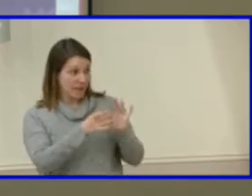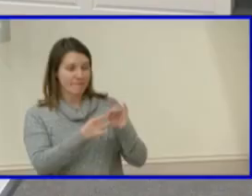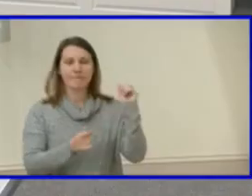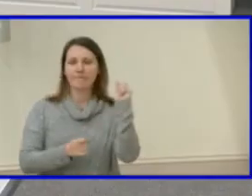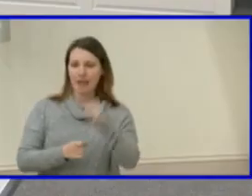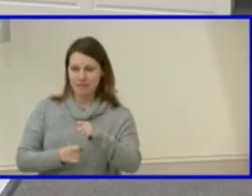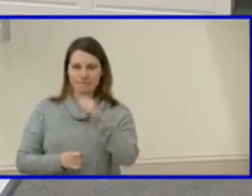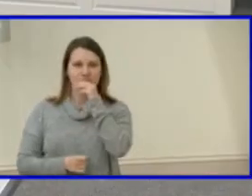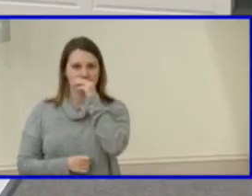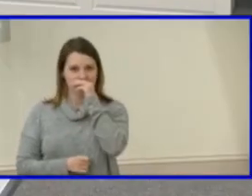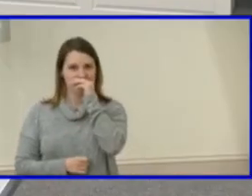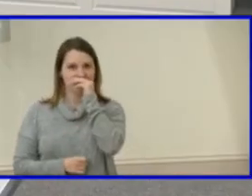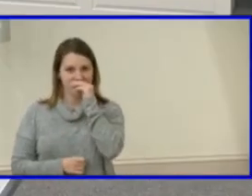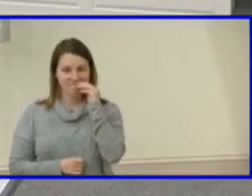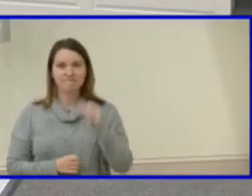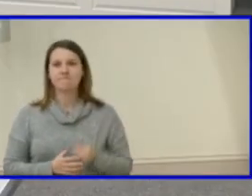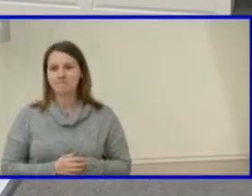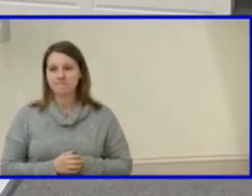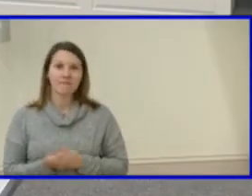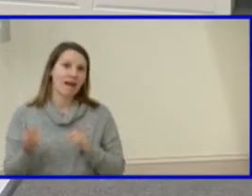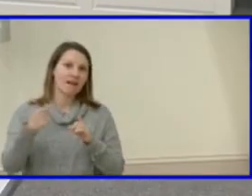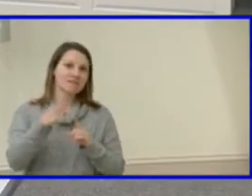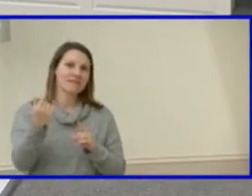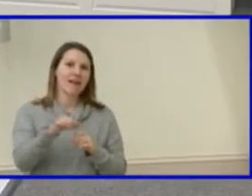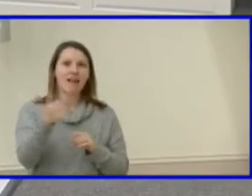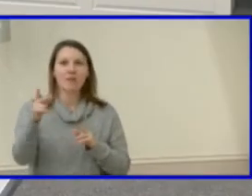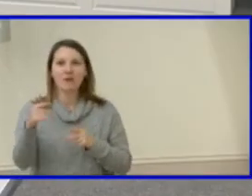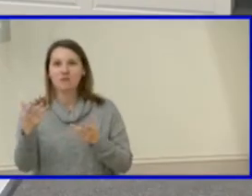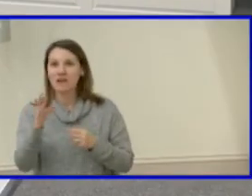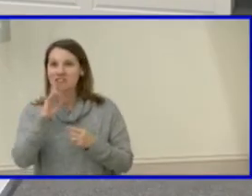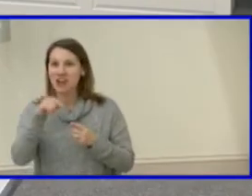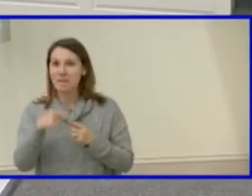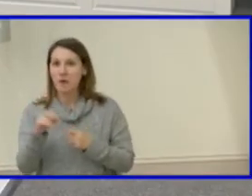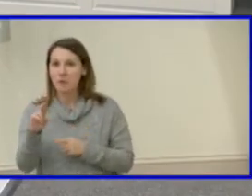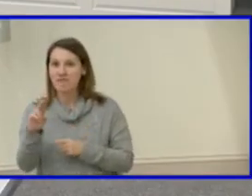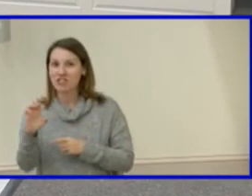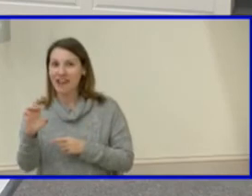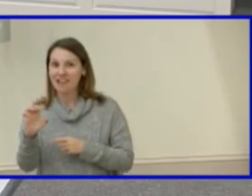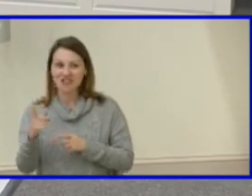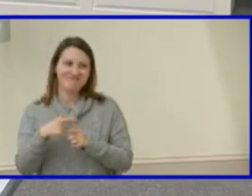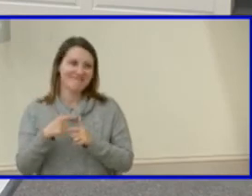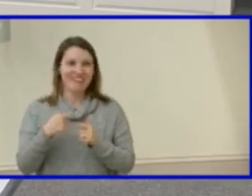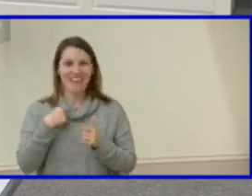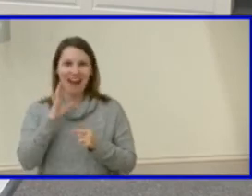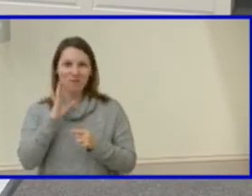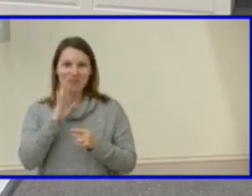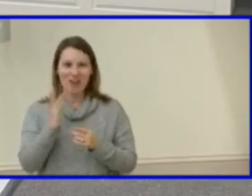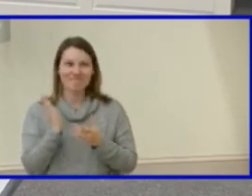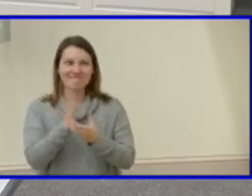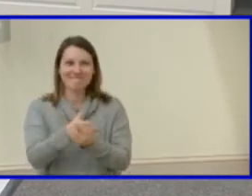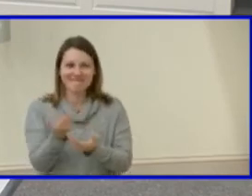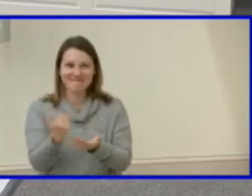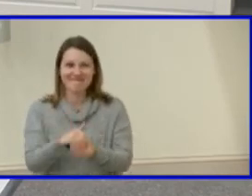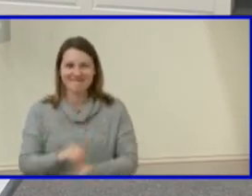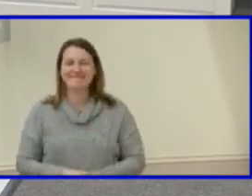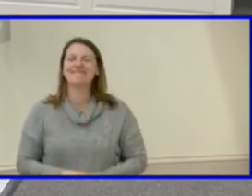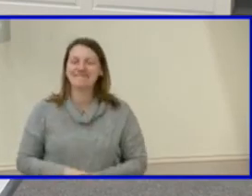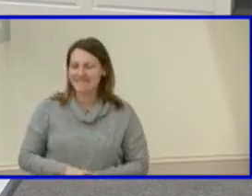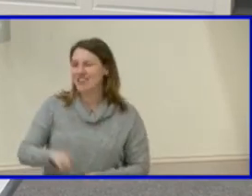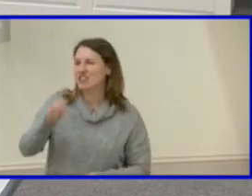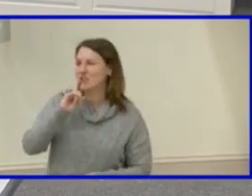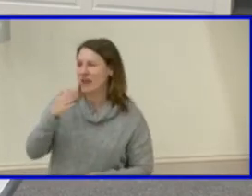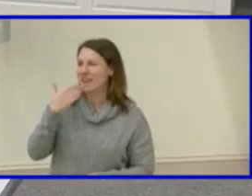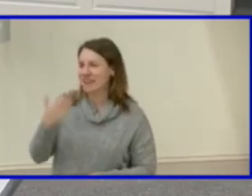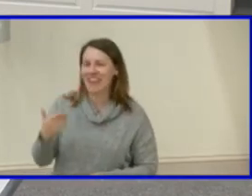you until until somebody else wants to talk about river's edge and additions sure uh ms